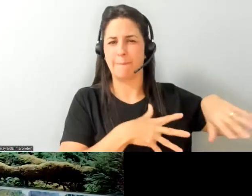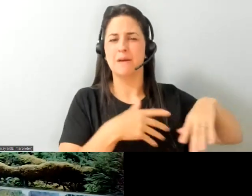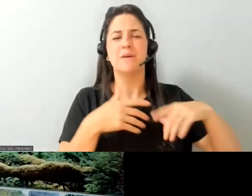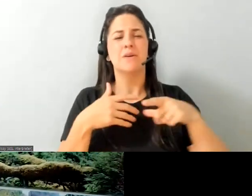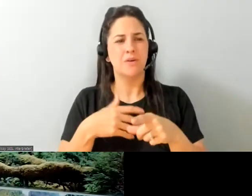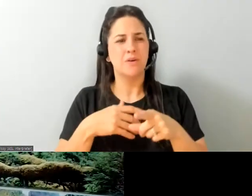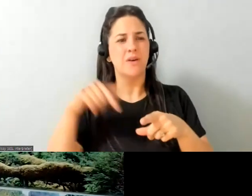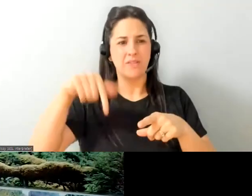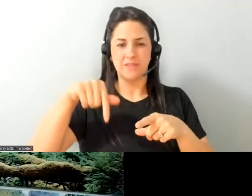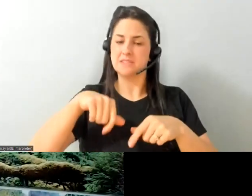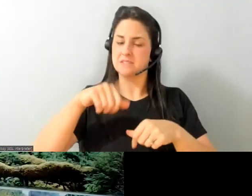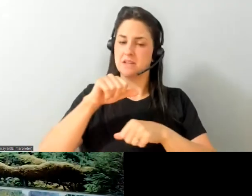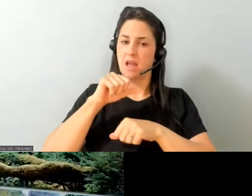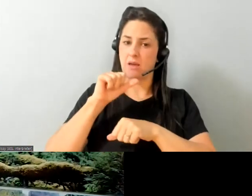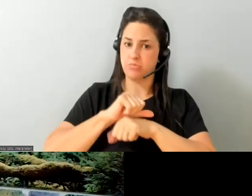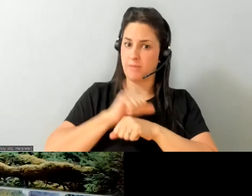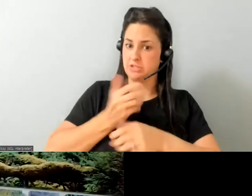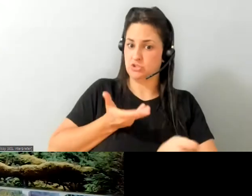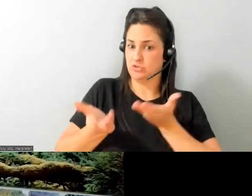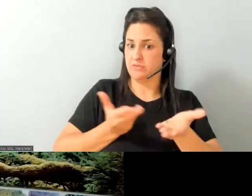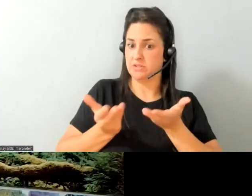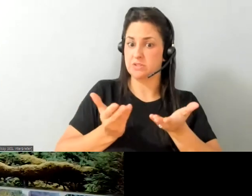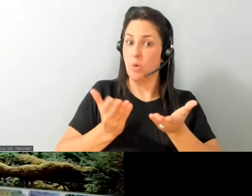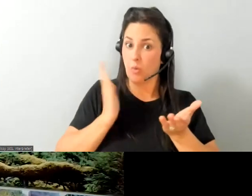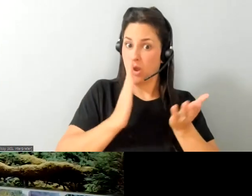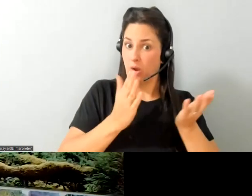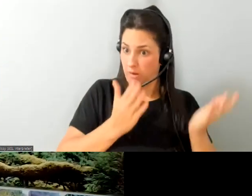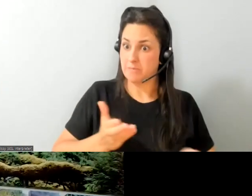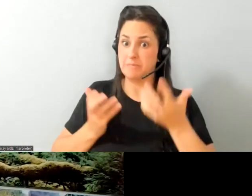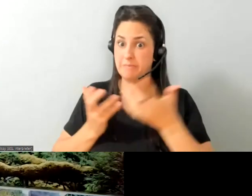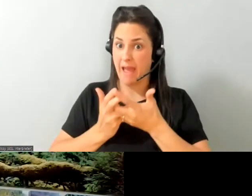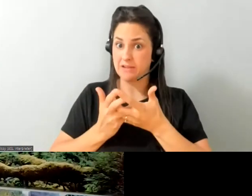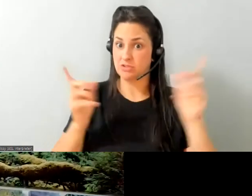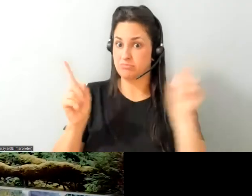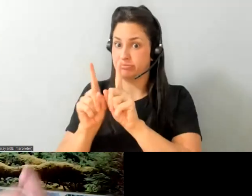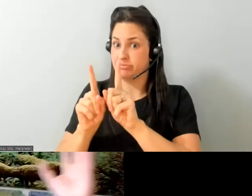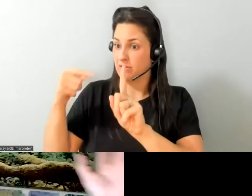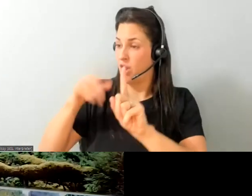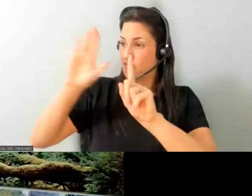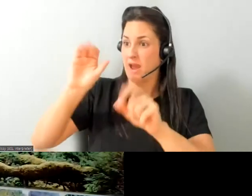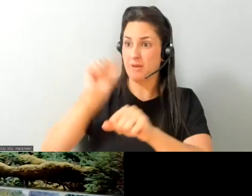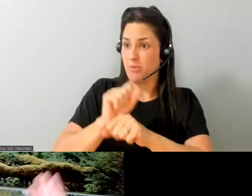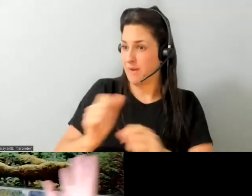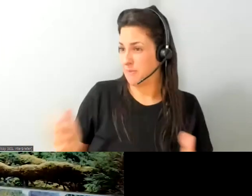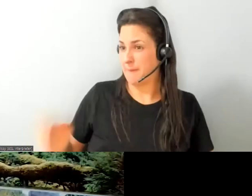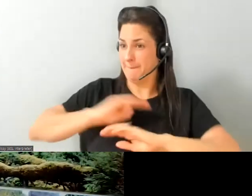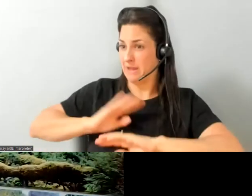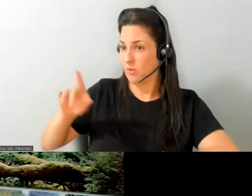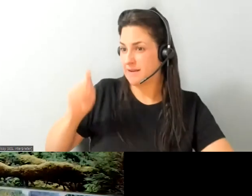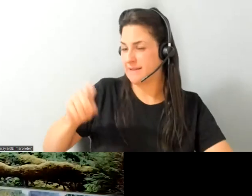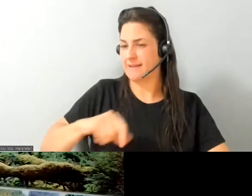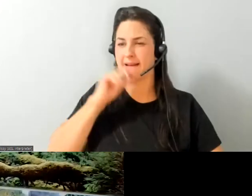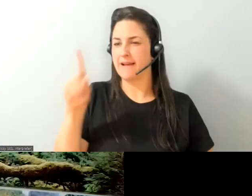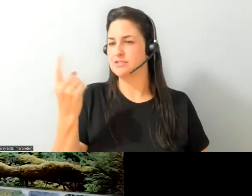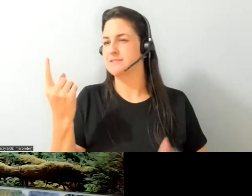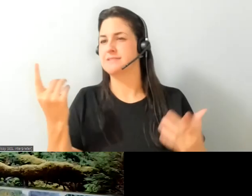an employment service that's going to bring you a great employee to fit this need and that's the benefit to you it's not like this greater picture of these